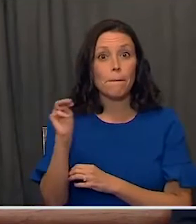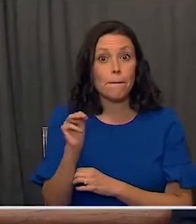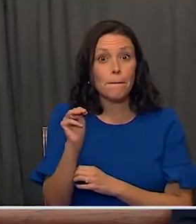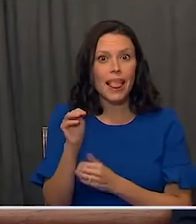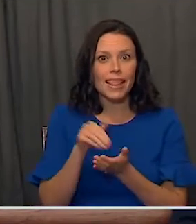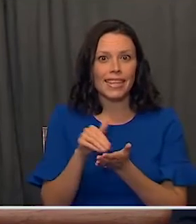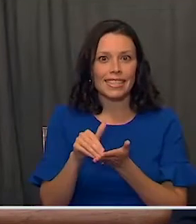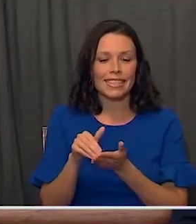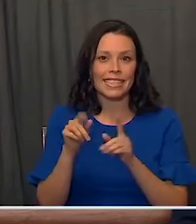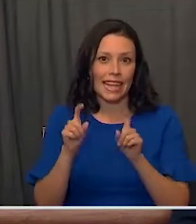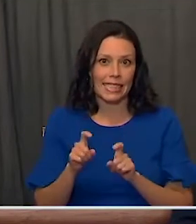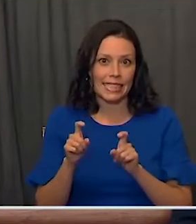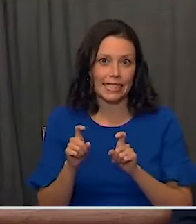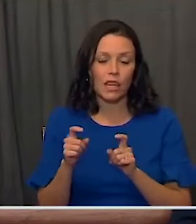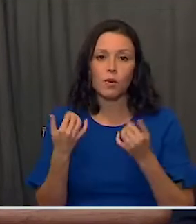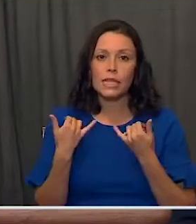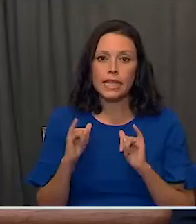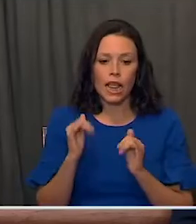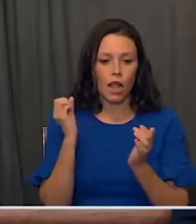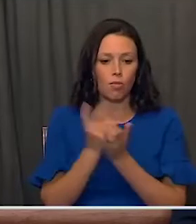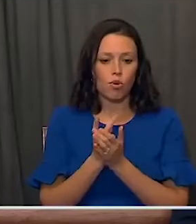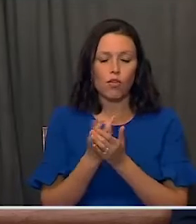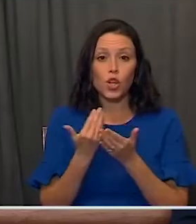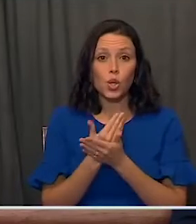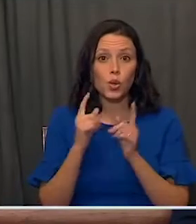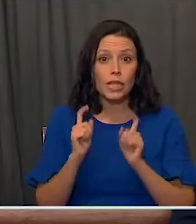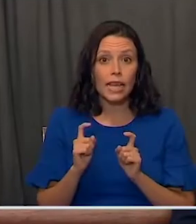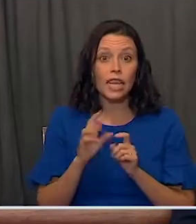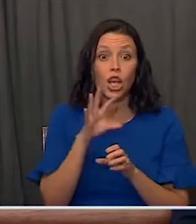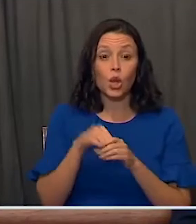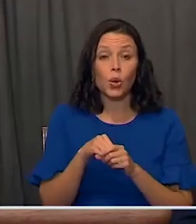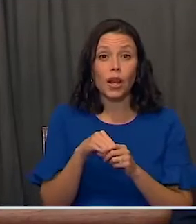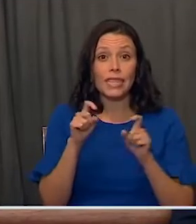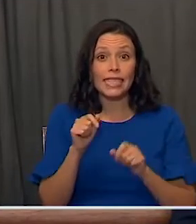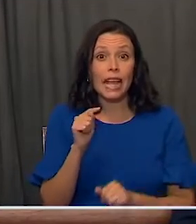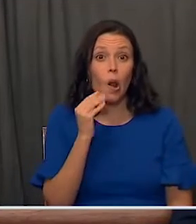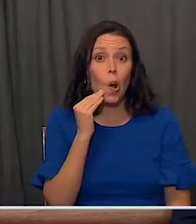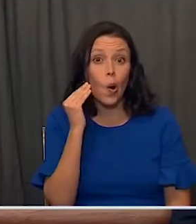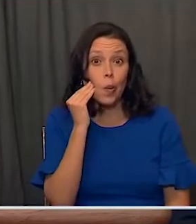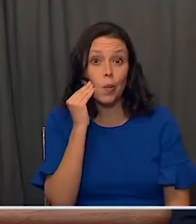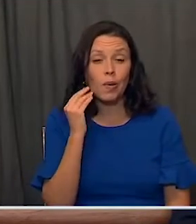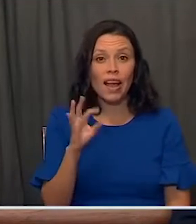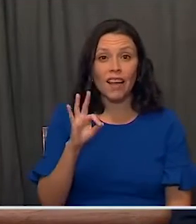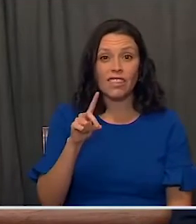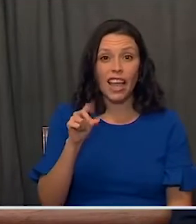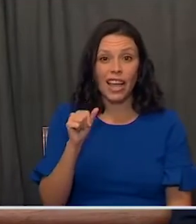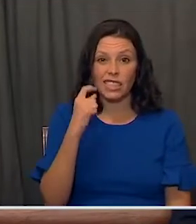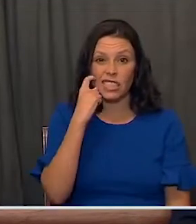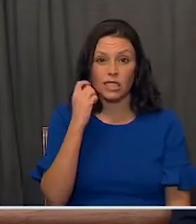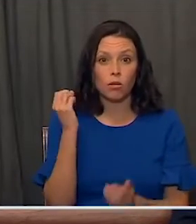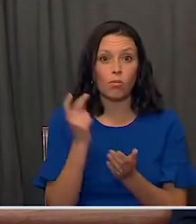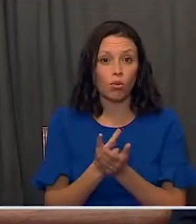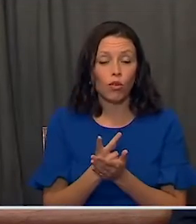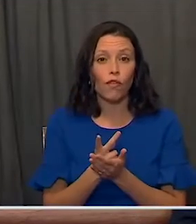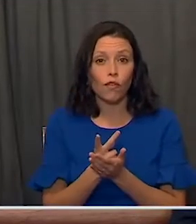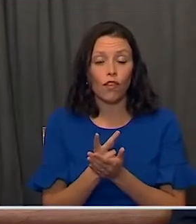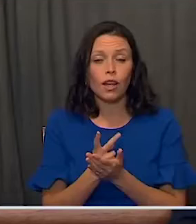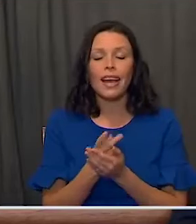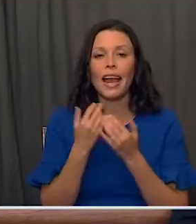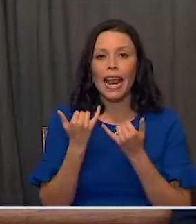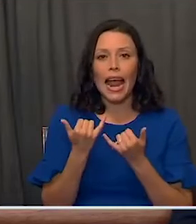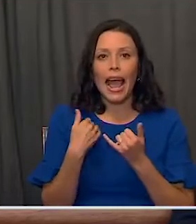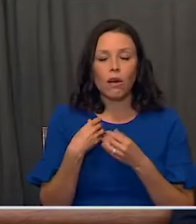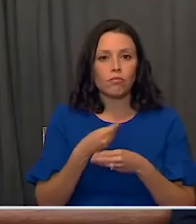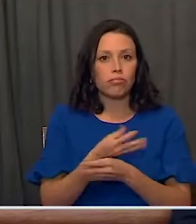tests. And we continue to approve new tests, including an at-home test that the FDA just recently approved. And we're